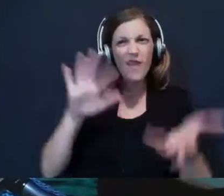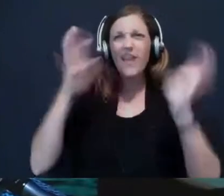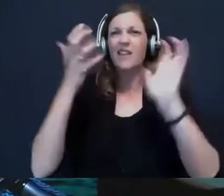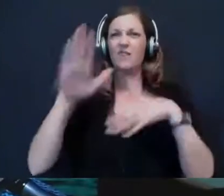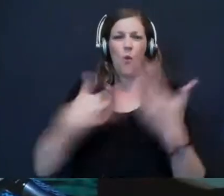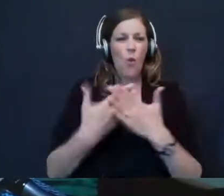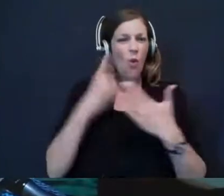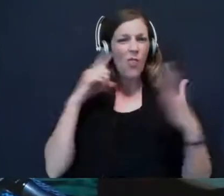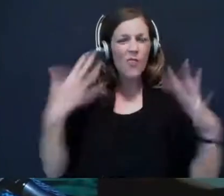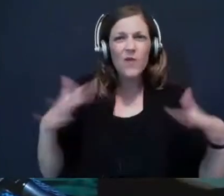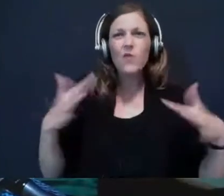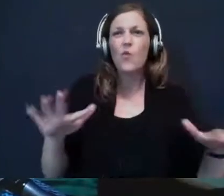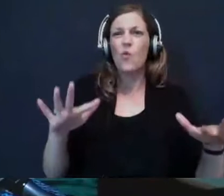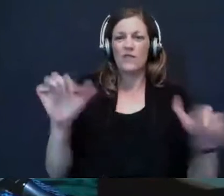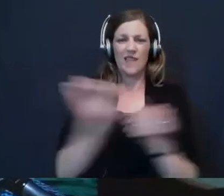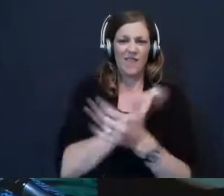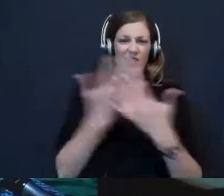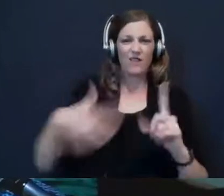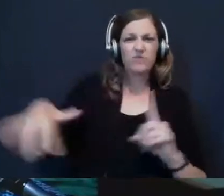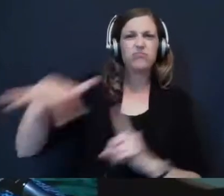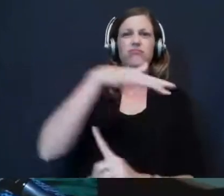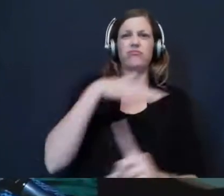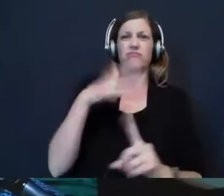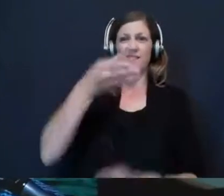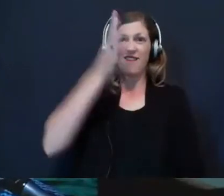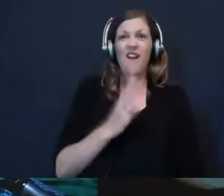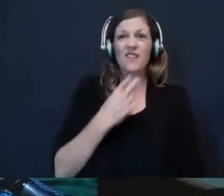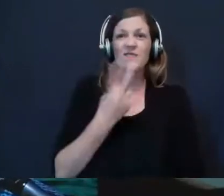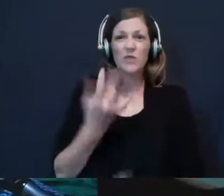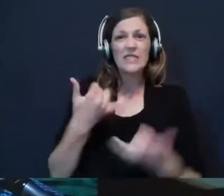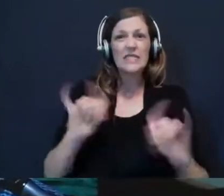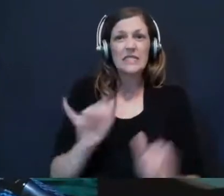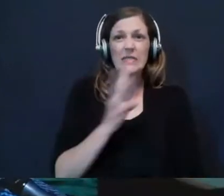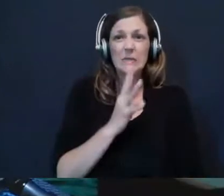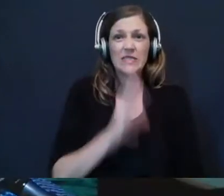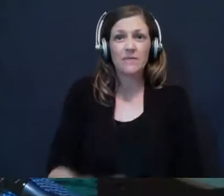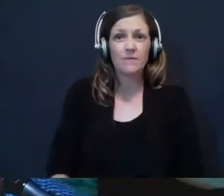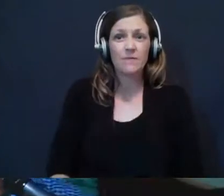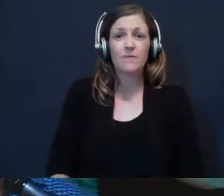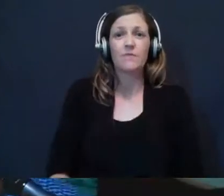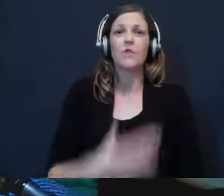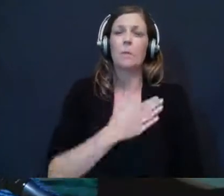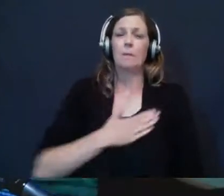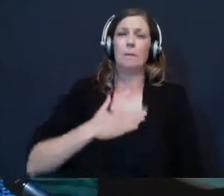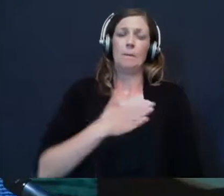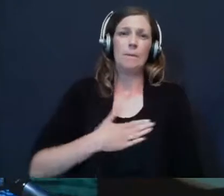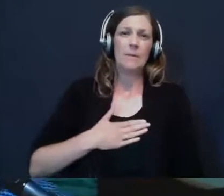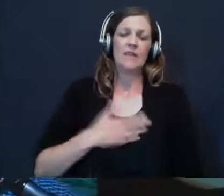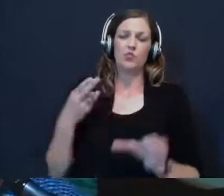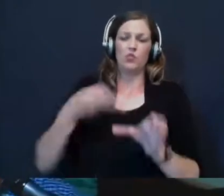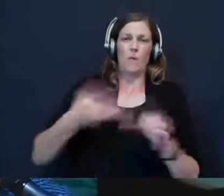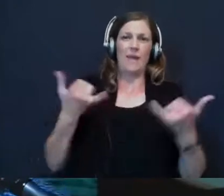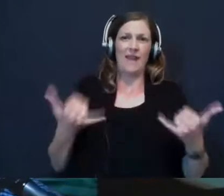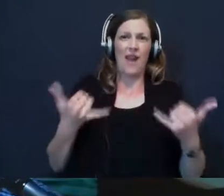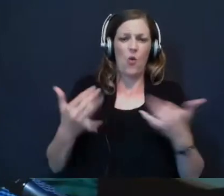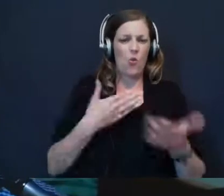noise and all the turmoil around us, God's voice is still speaking. So please join me now, wherever you're at,